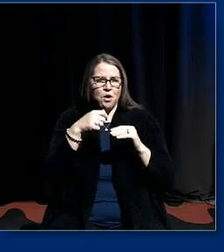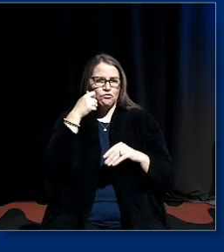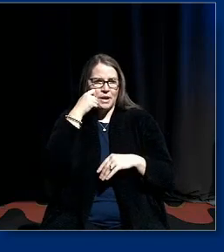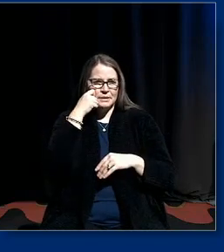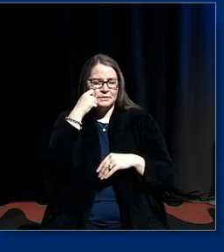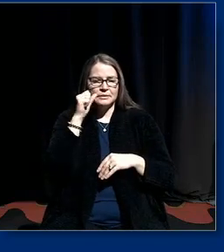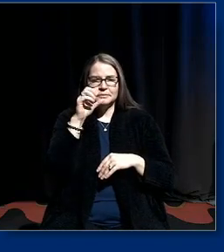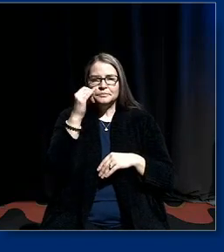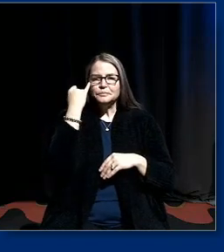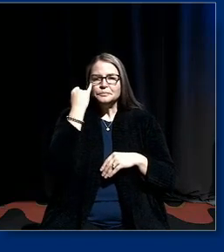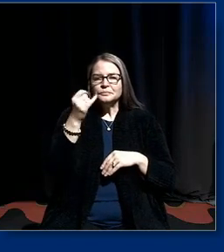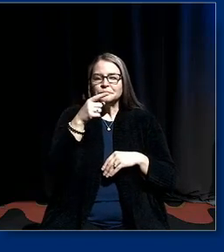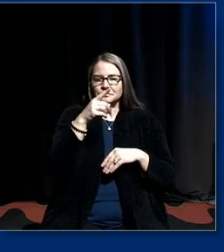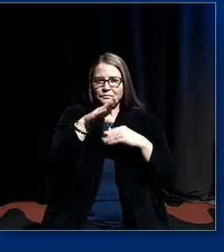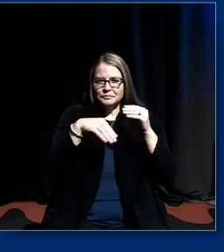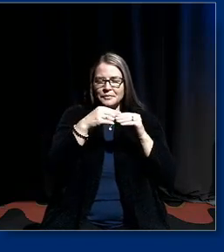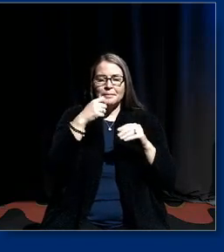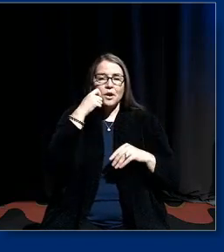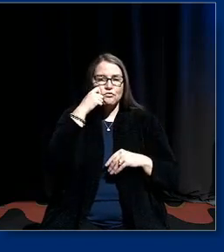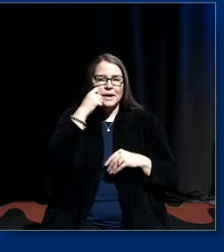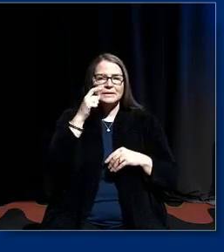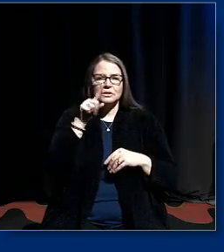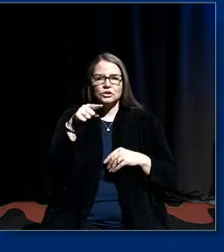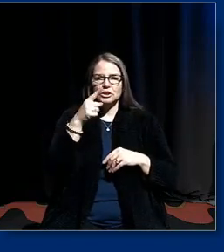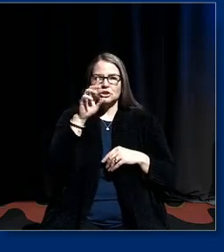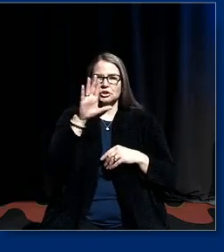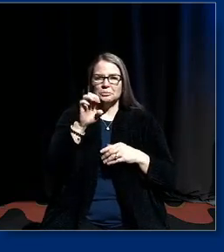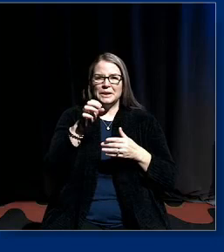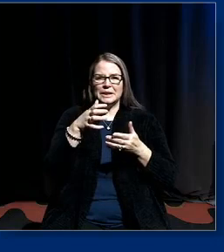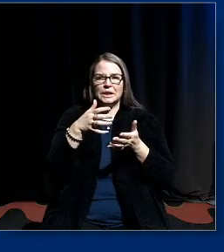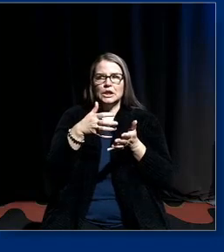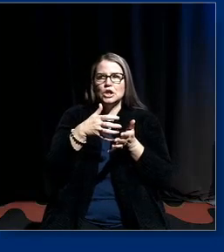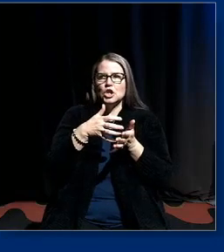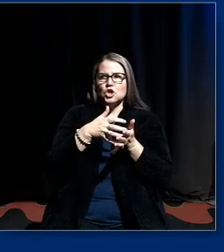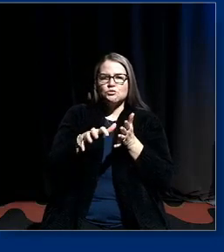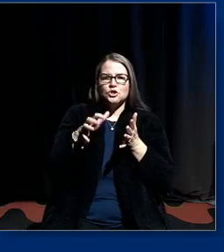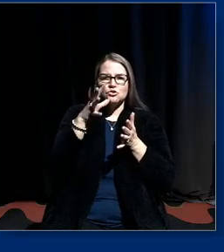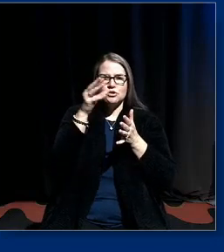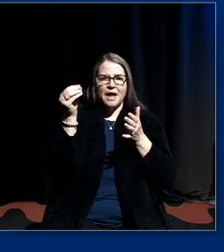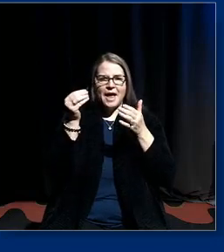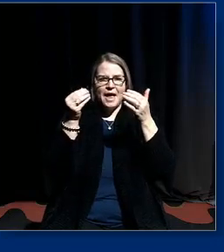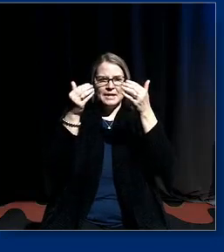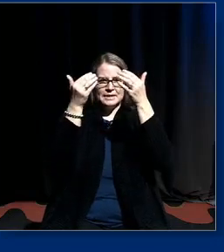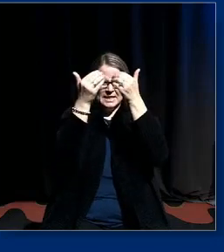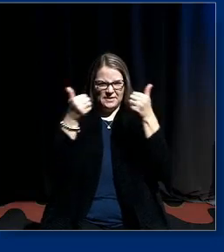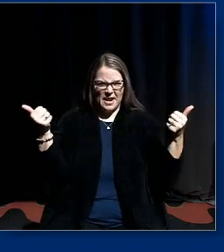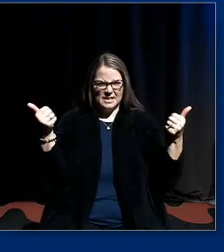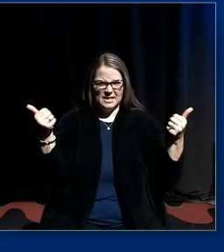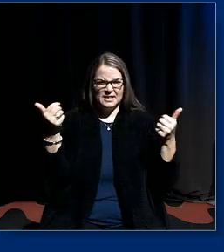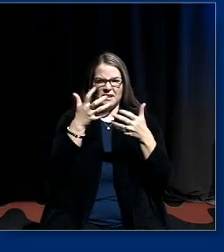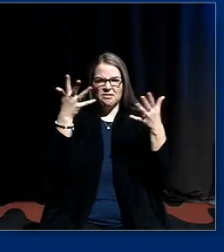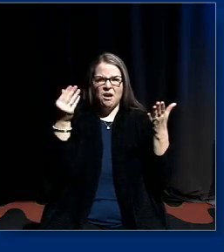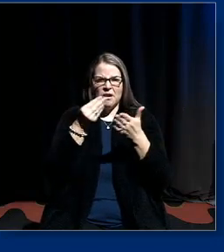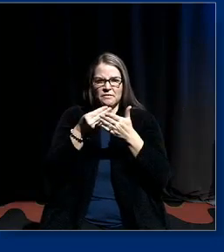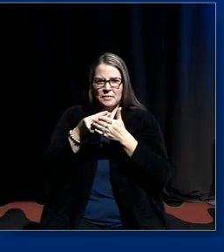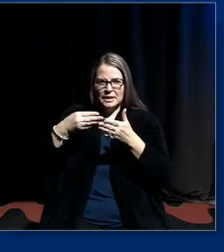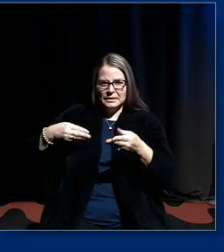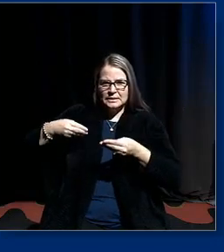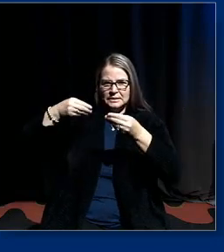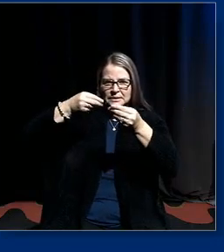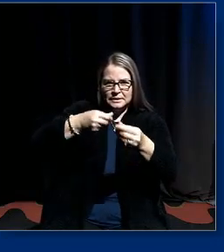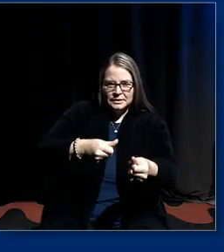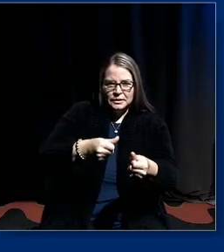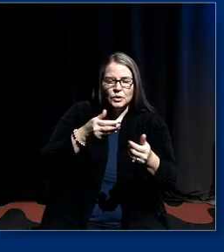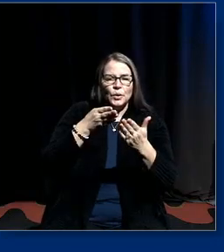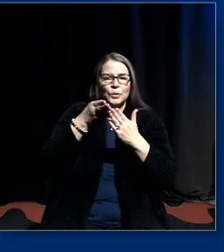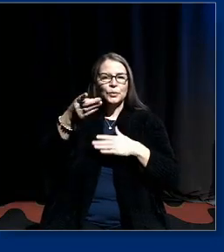imagine that it's about racism is just to be crude and divisive and a lot of money is put into this through the think tanks